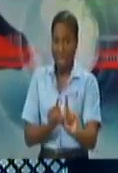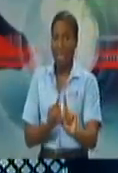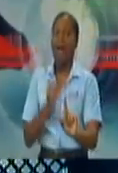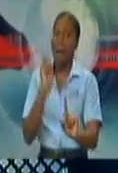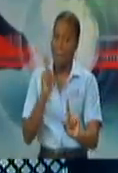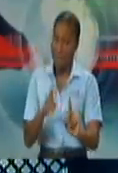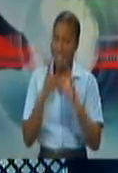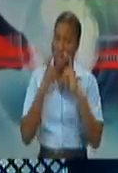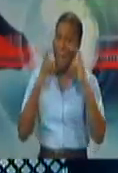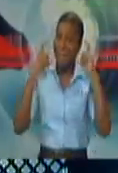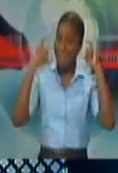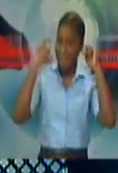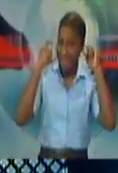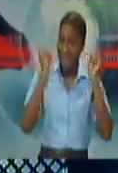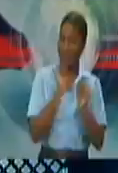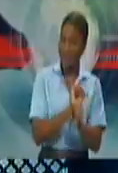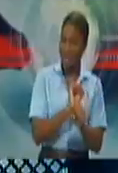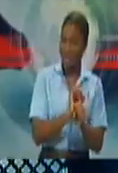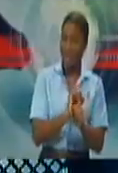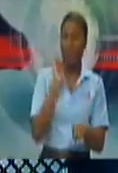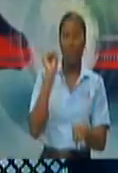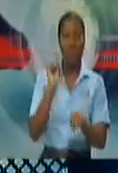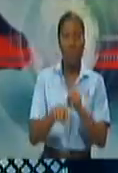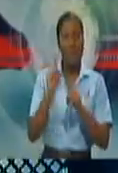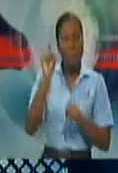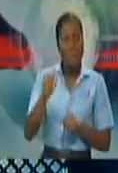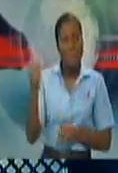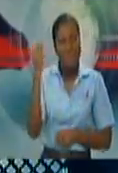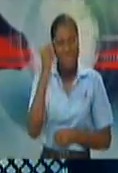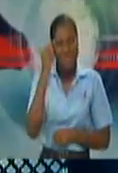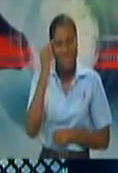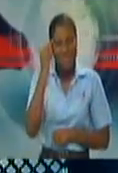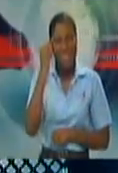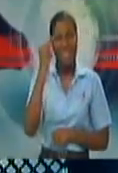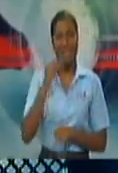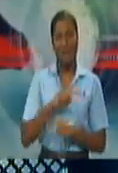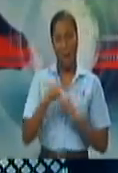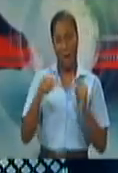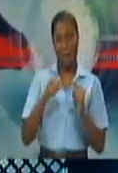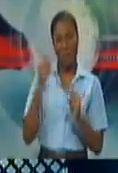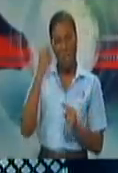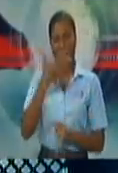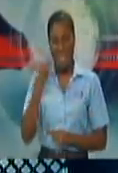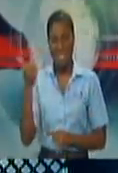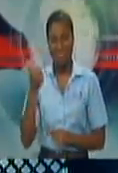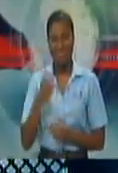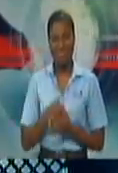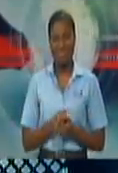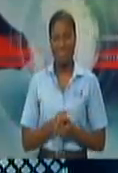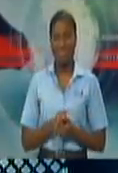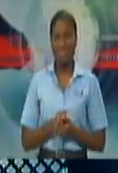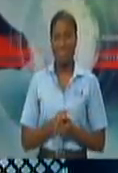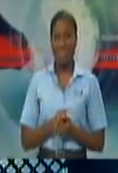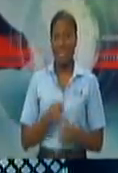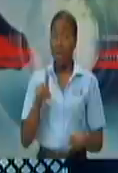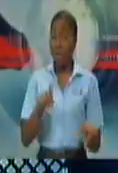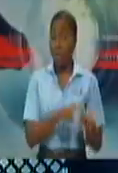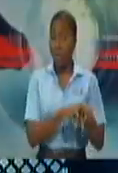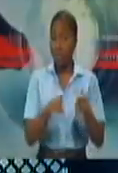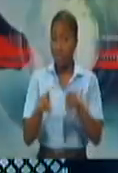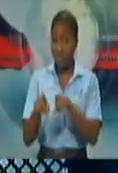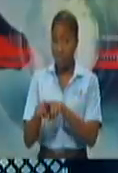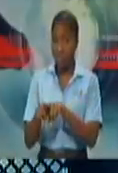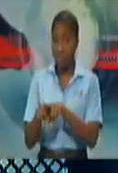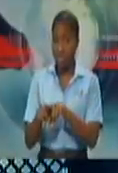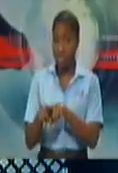mask in that setting as well. So there must be a common sense approach and not an either or but in terms of indoor wearing of masks, you're looking